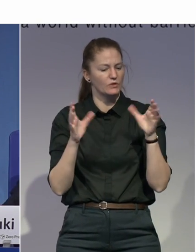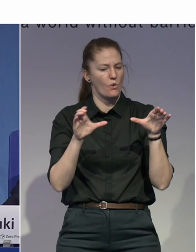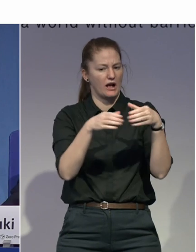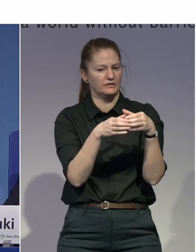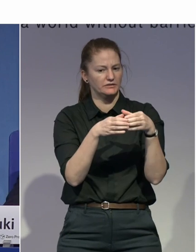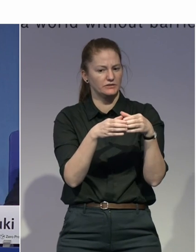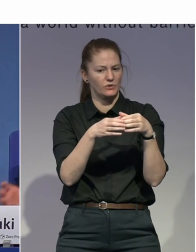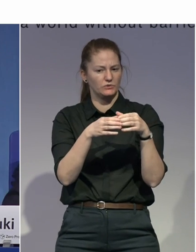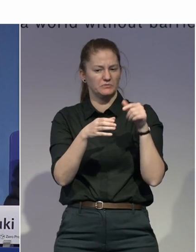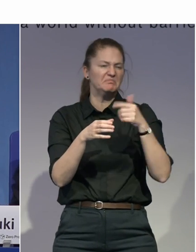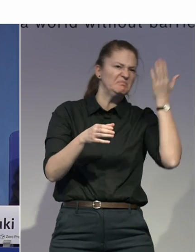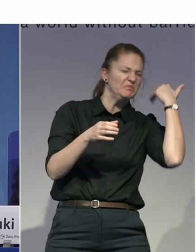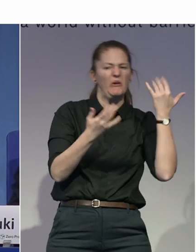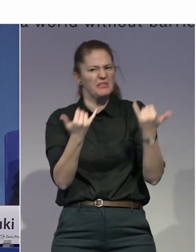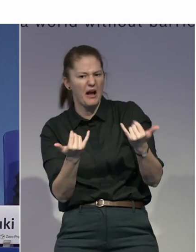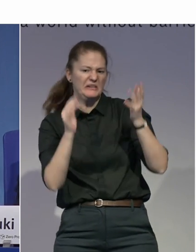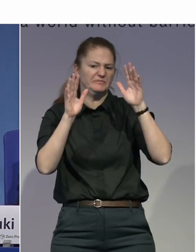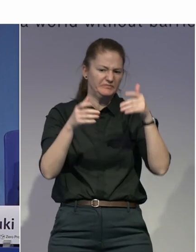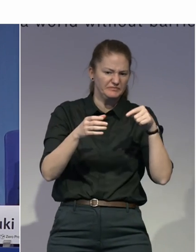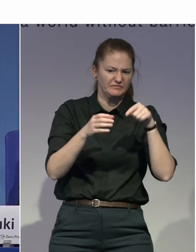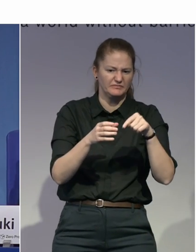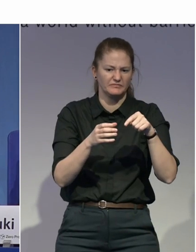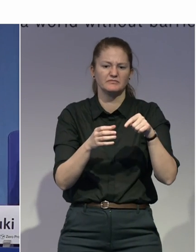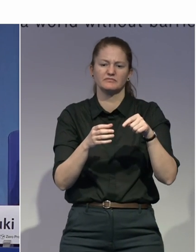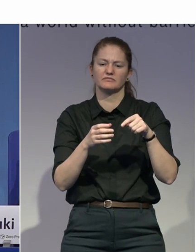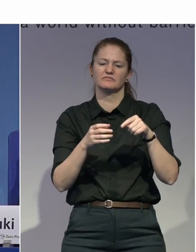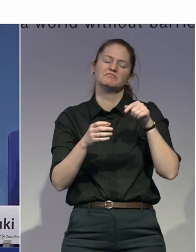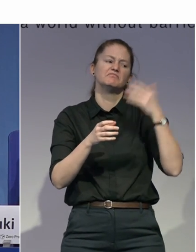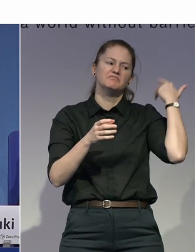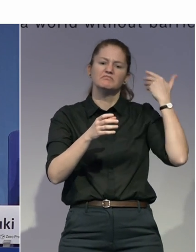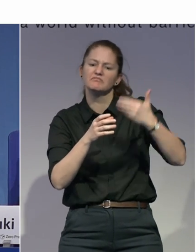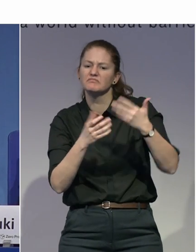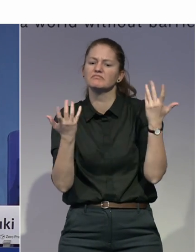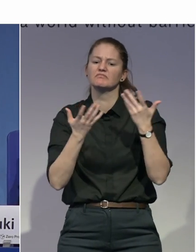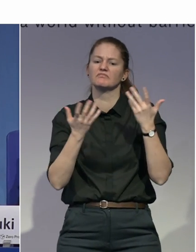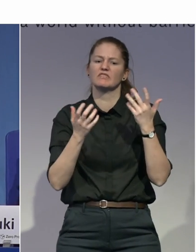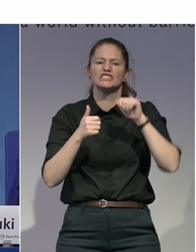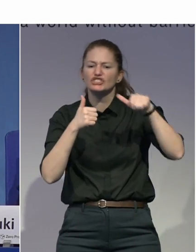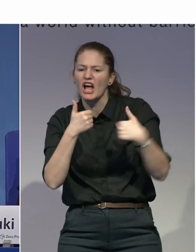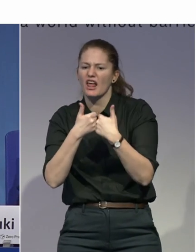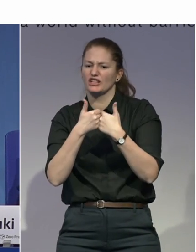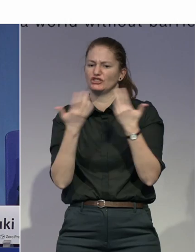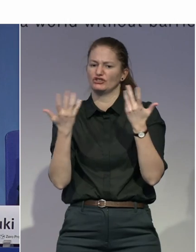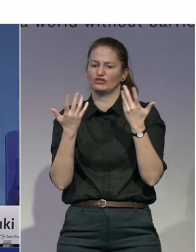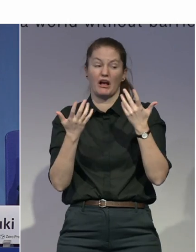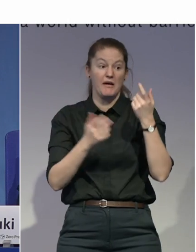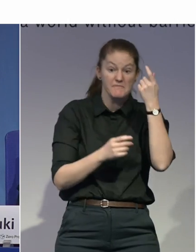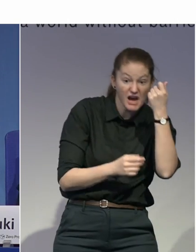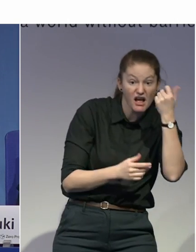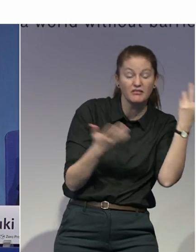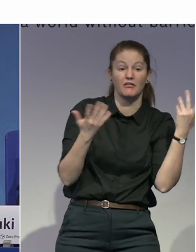challenging aspect of that? Example would be finance, financing it, getting people involved, and so on. So, Alvin, do you want to start?